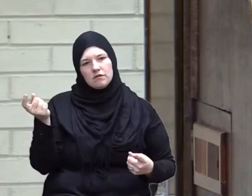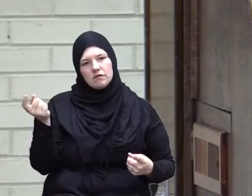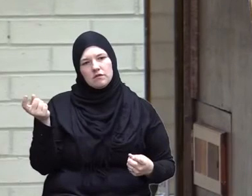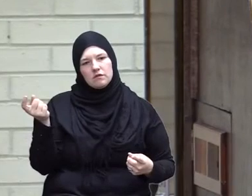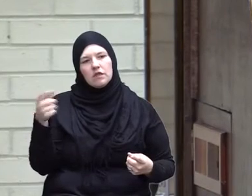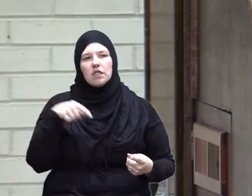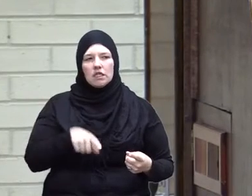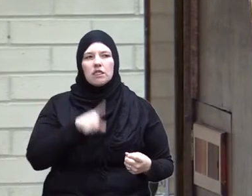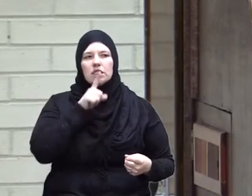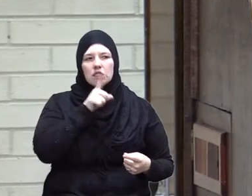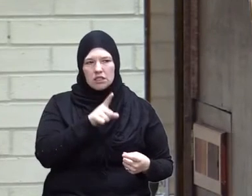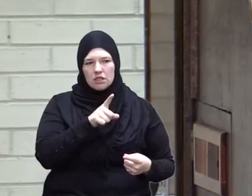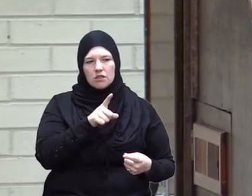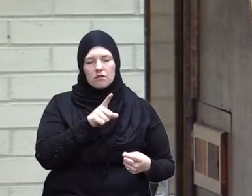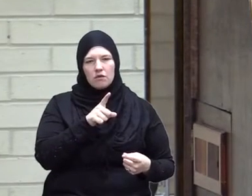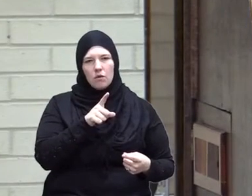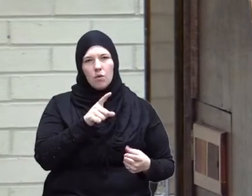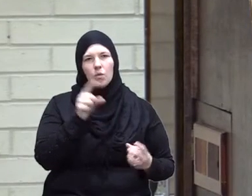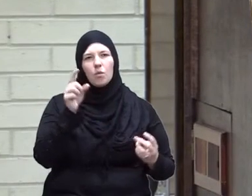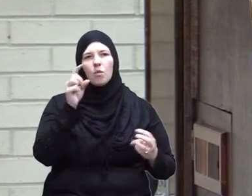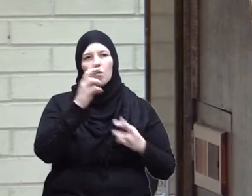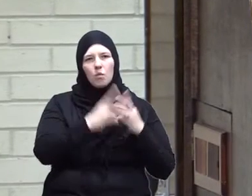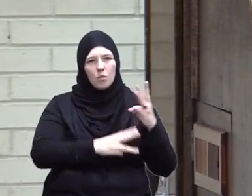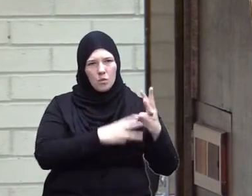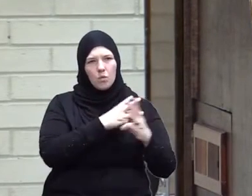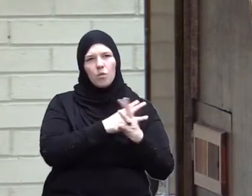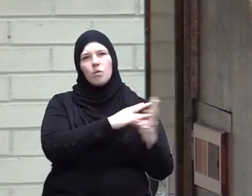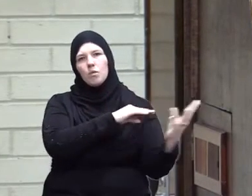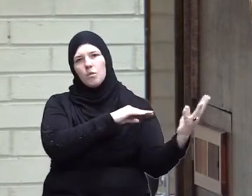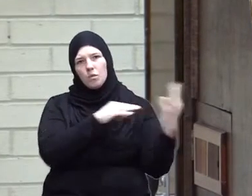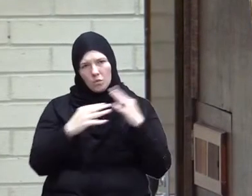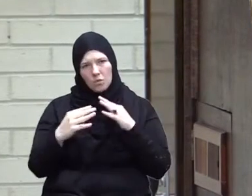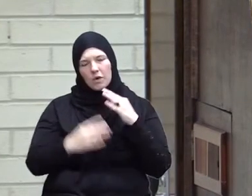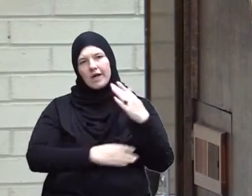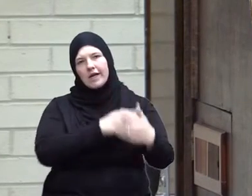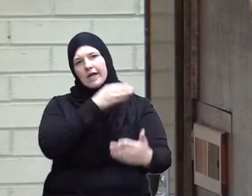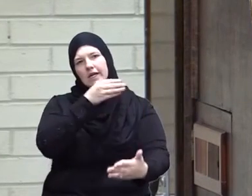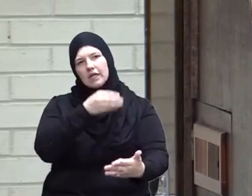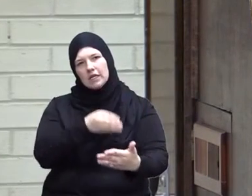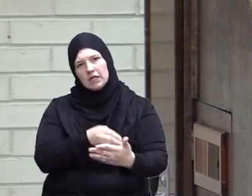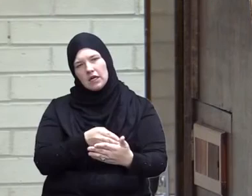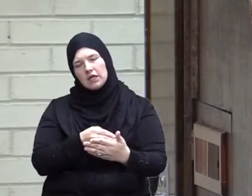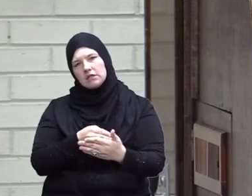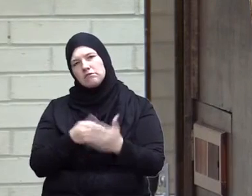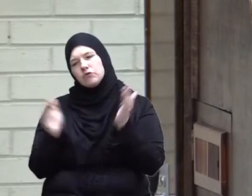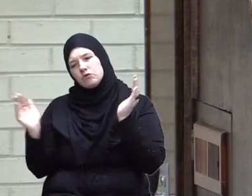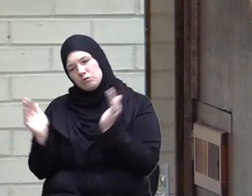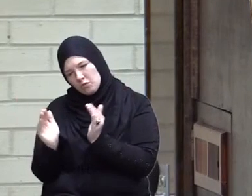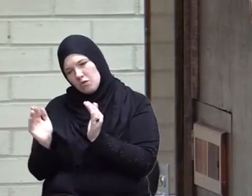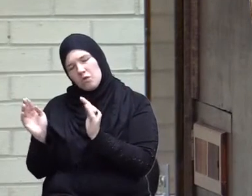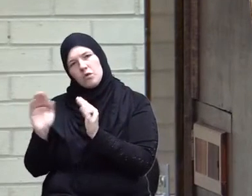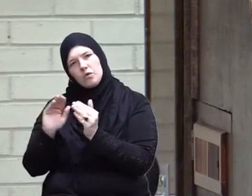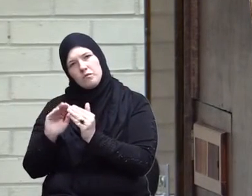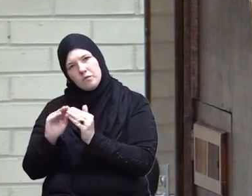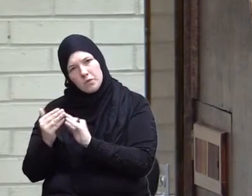and this is truly a world war against one small people